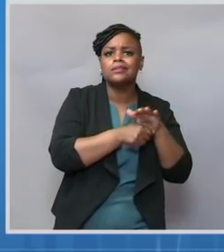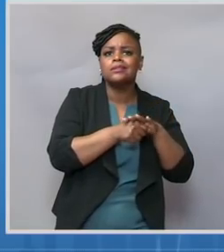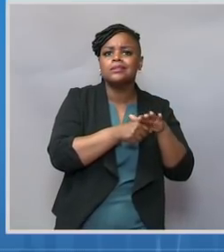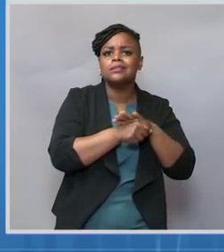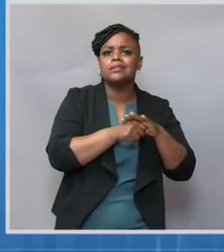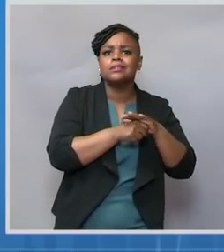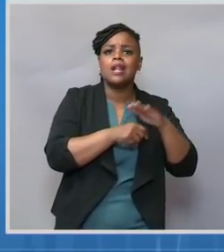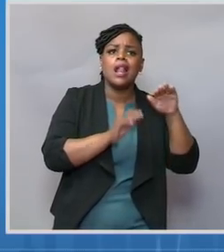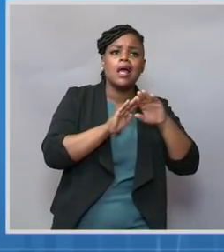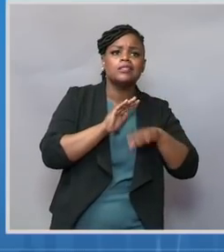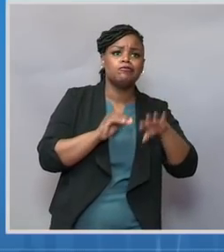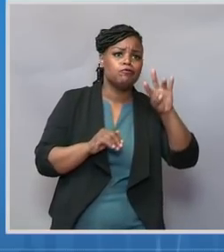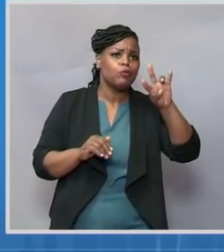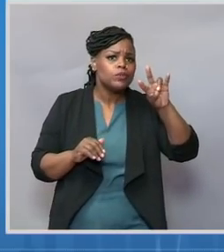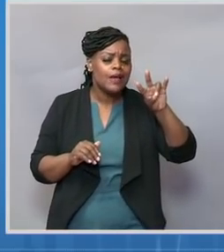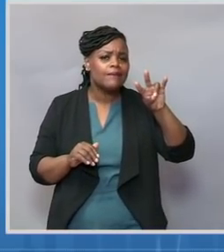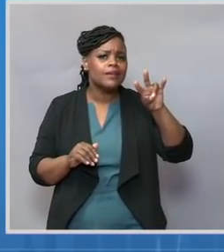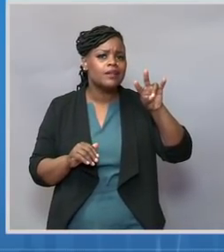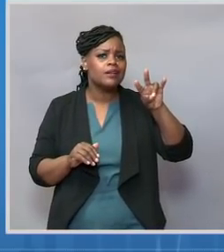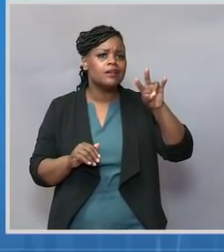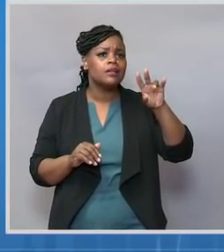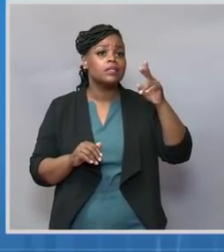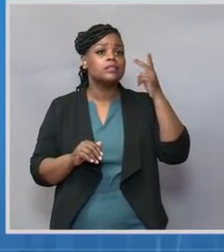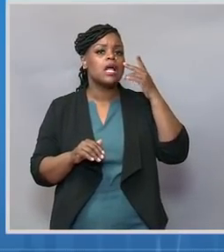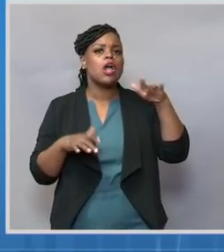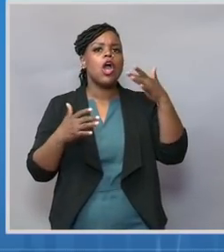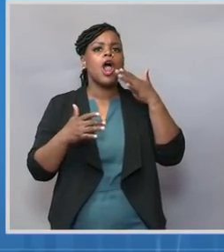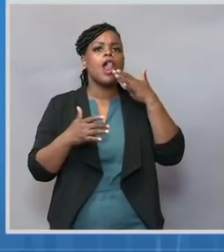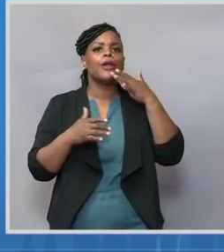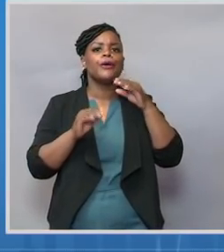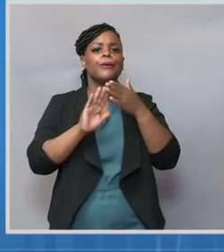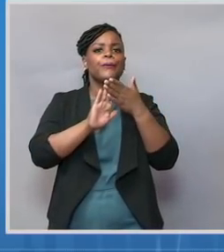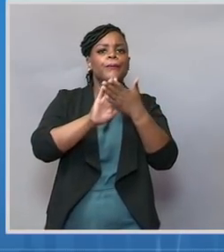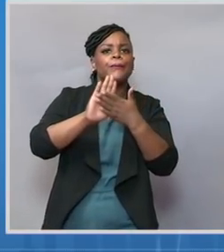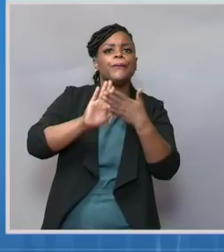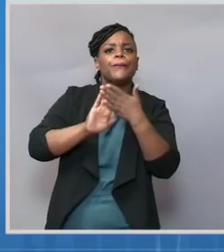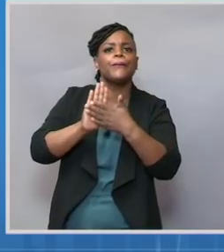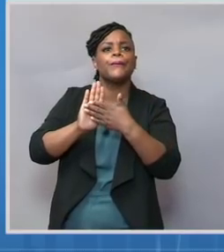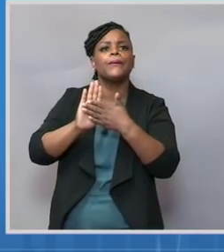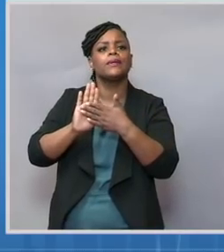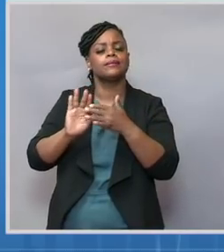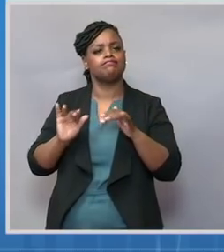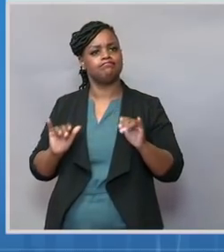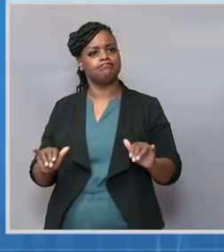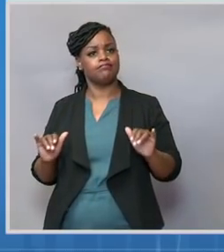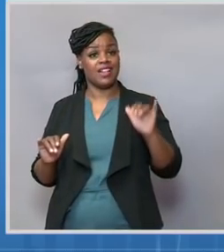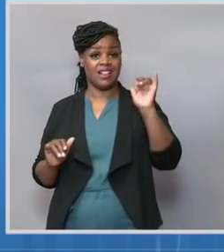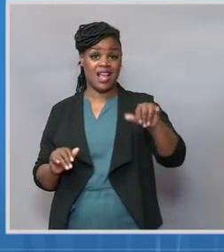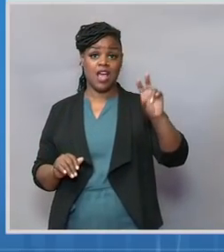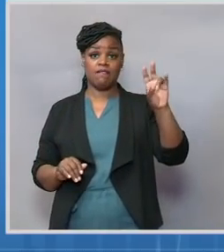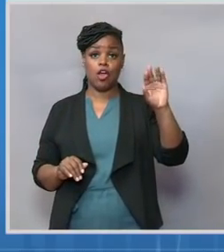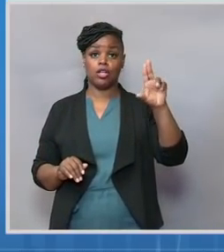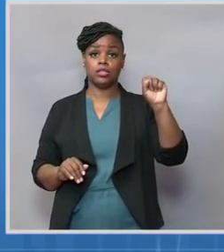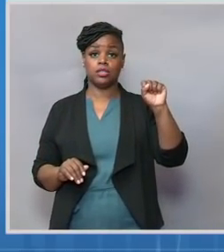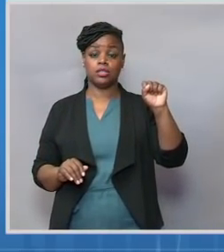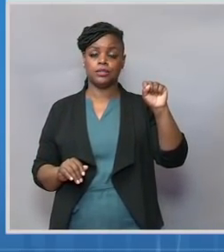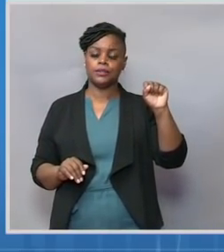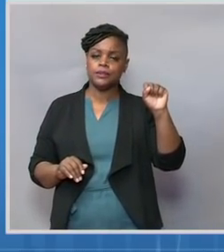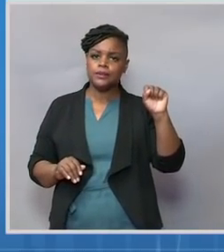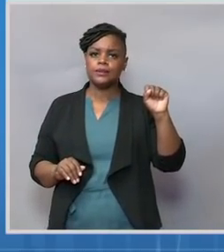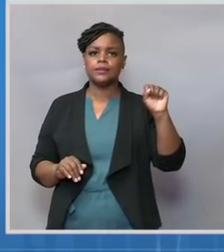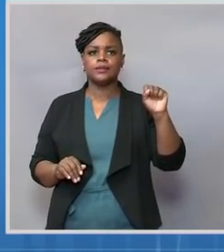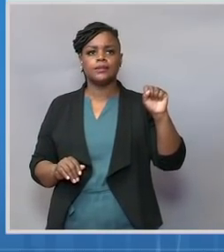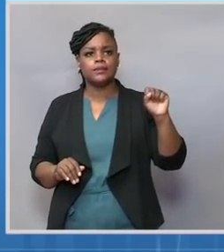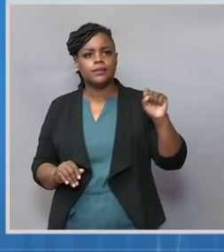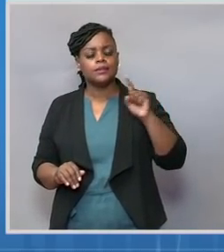indicated by the lightest shaded areas. Because this virus is an opportunist, we anticipate that the areas of